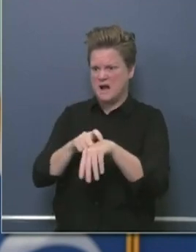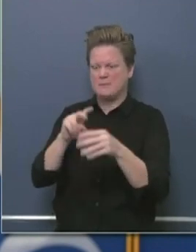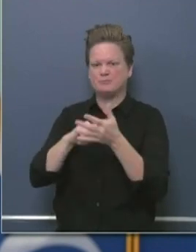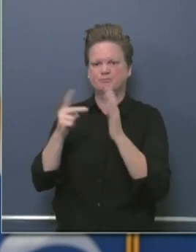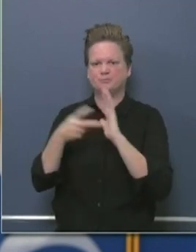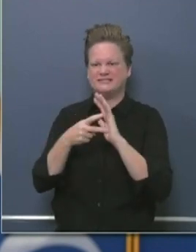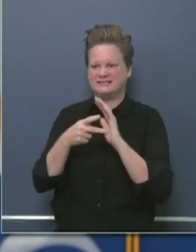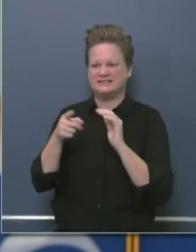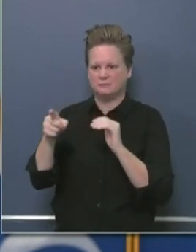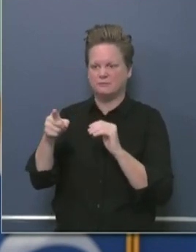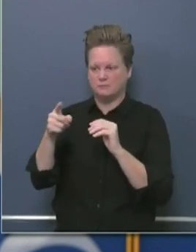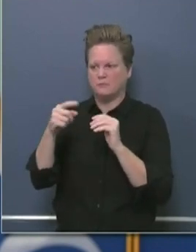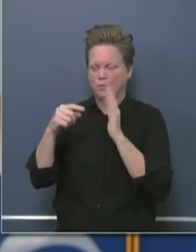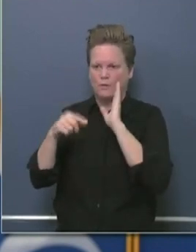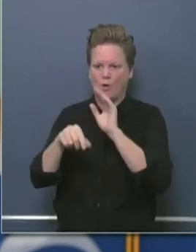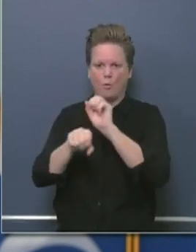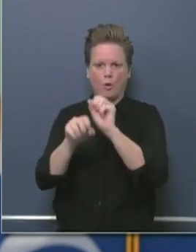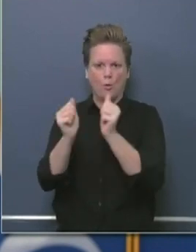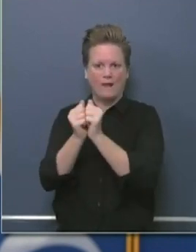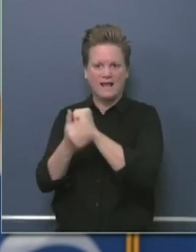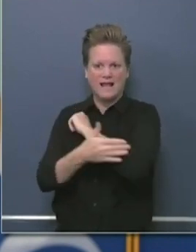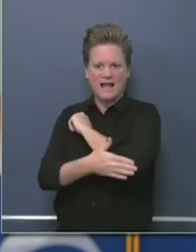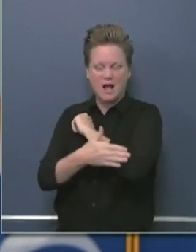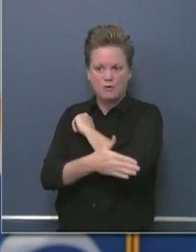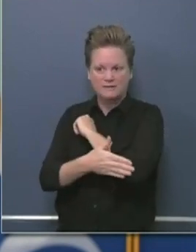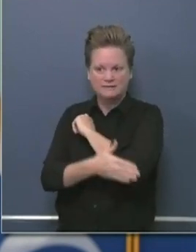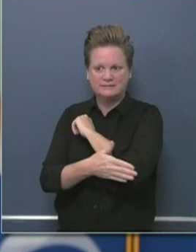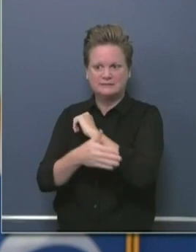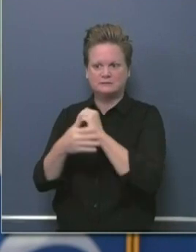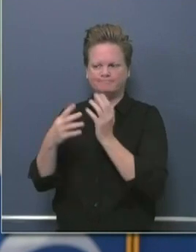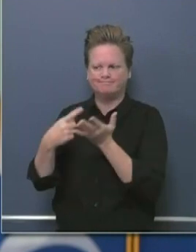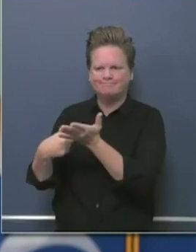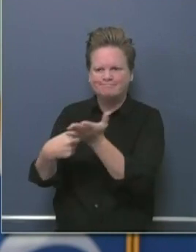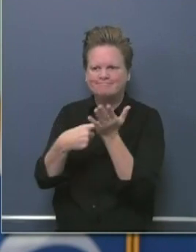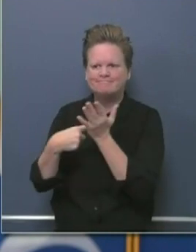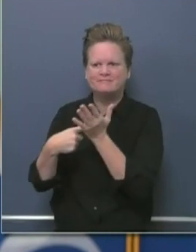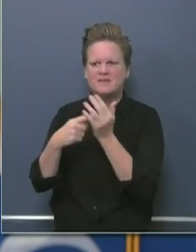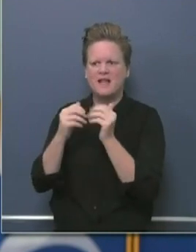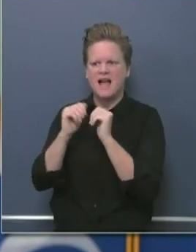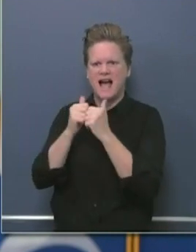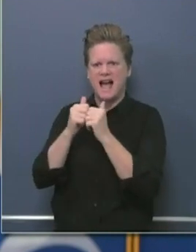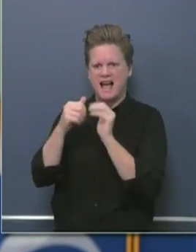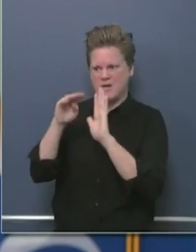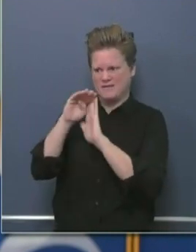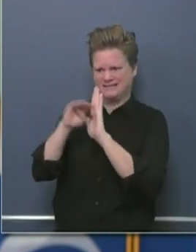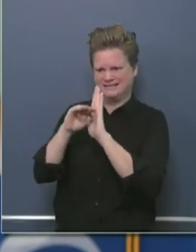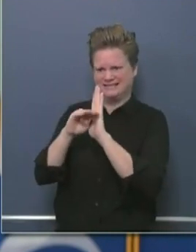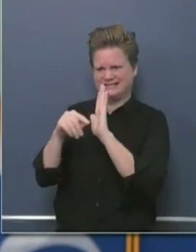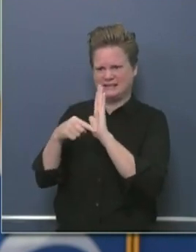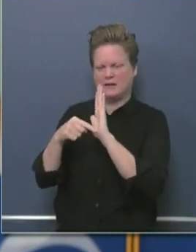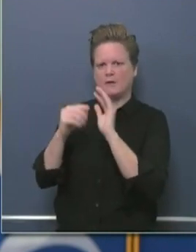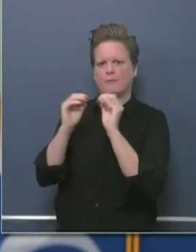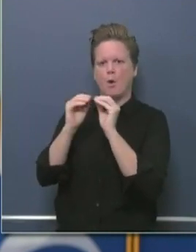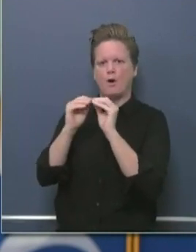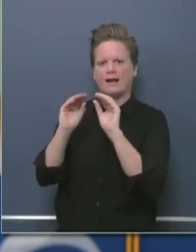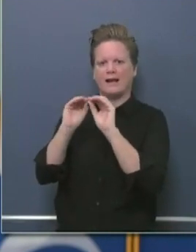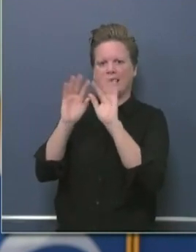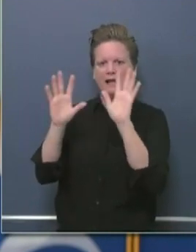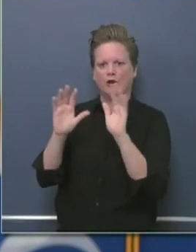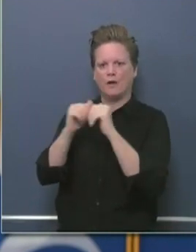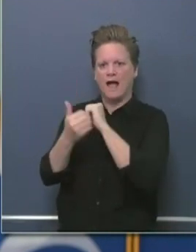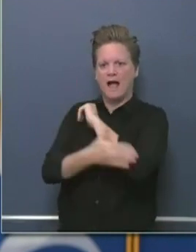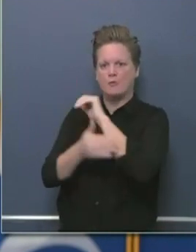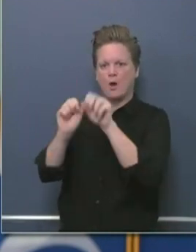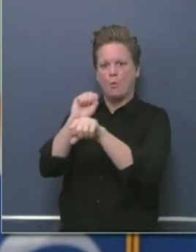the county associations and this executive order will provide even more clarity in this space and extend through next May.